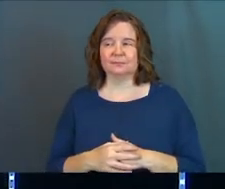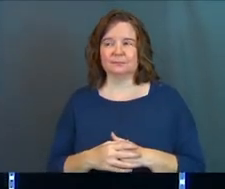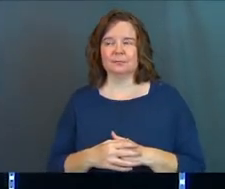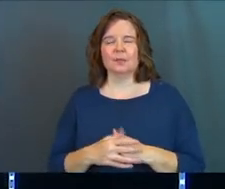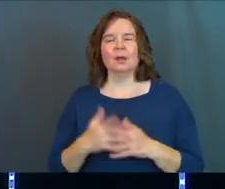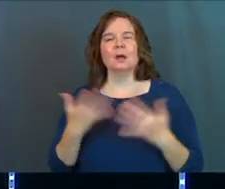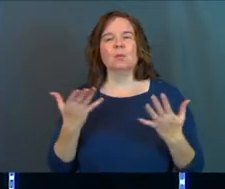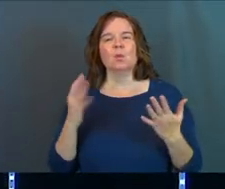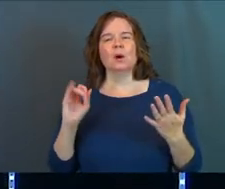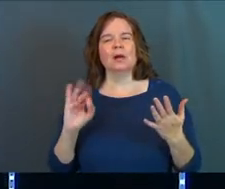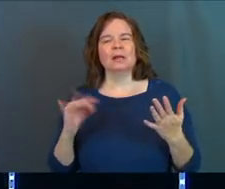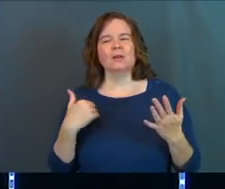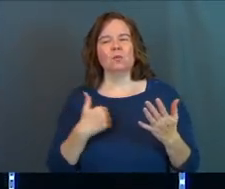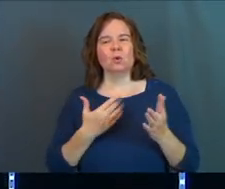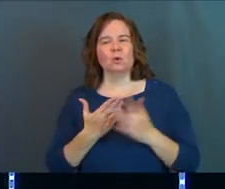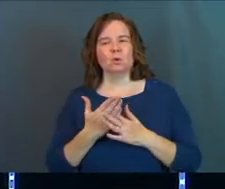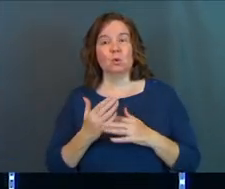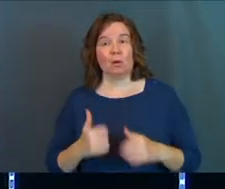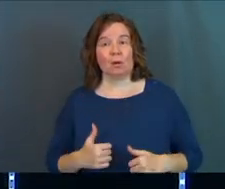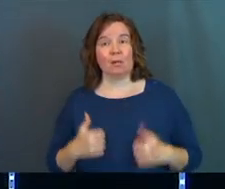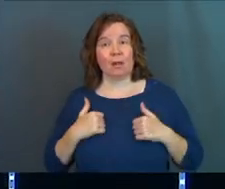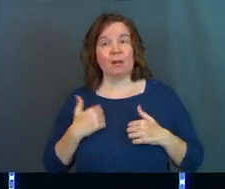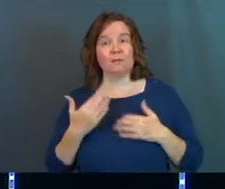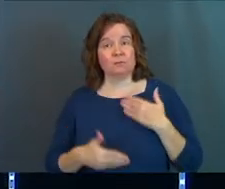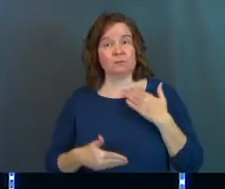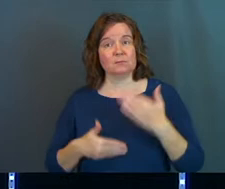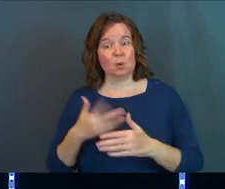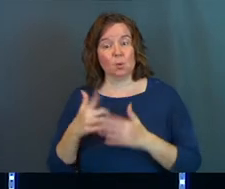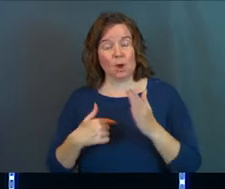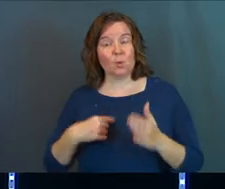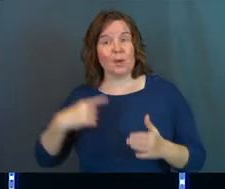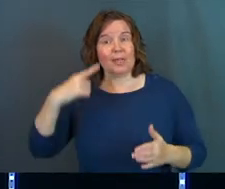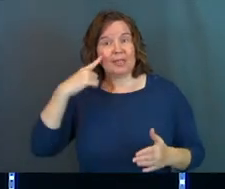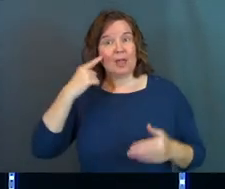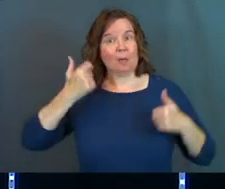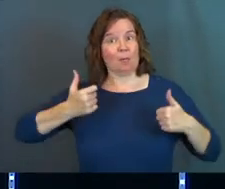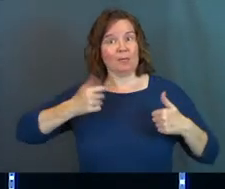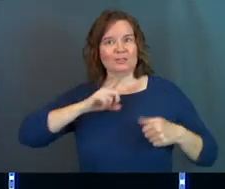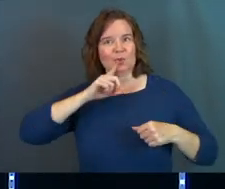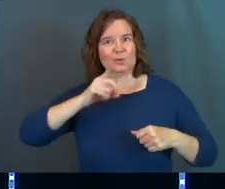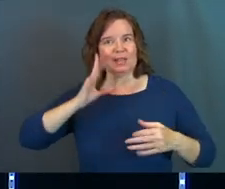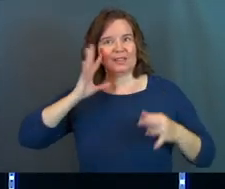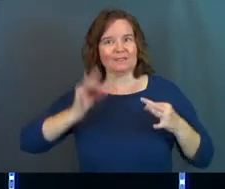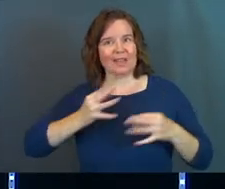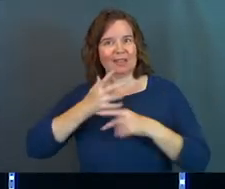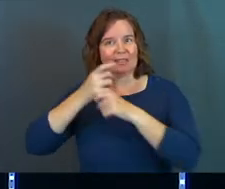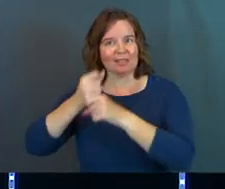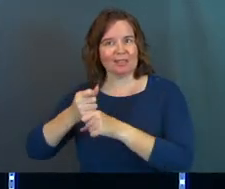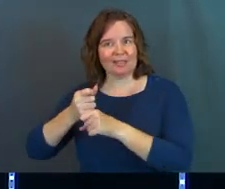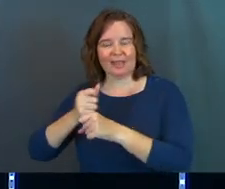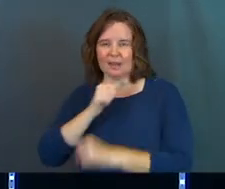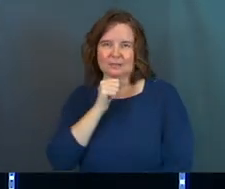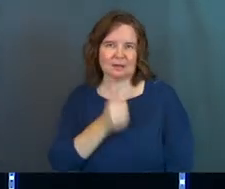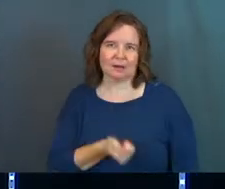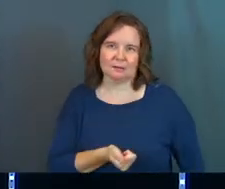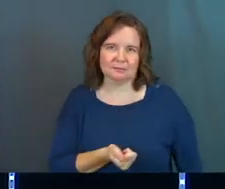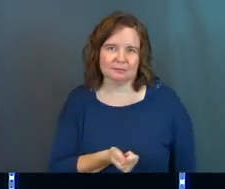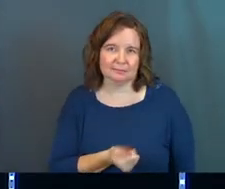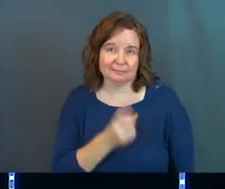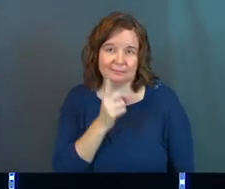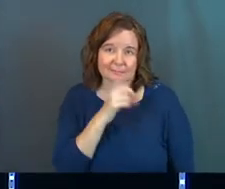but what if we're going through our life with what we believe is a real faith, and it's not?